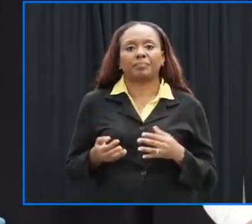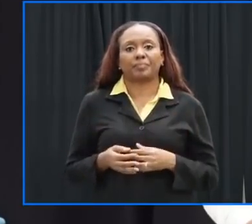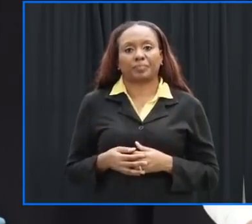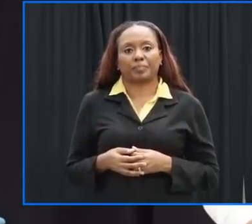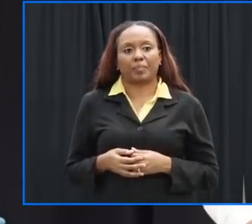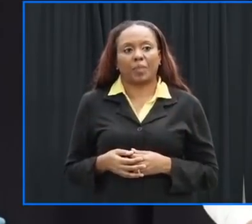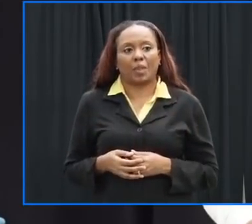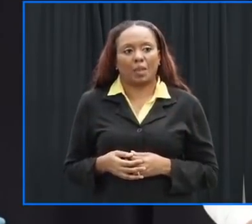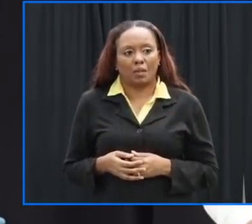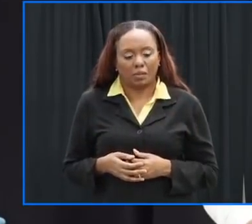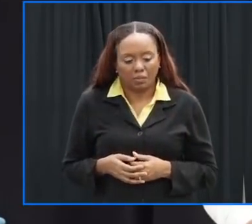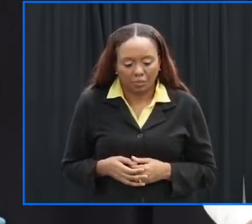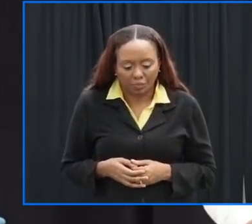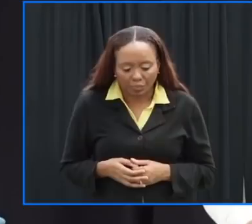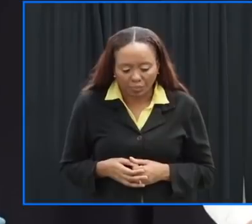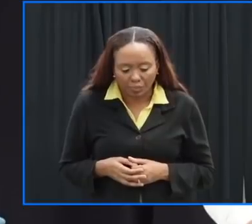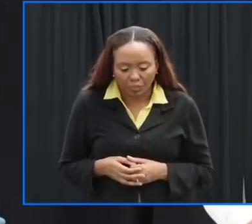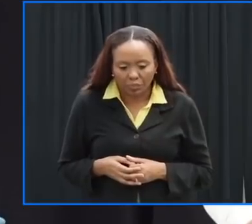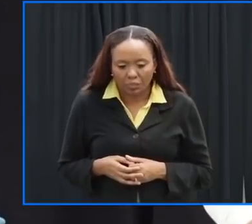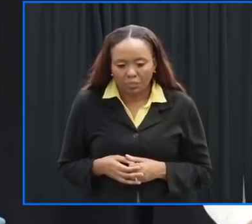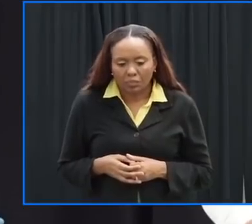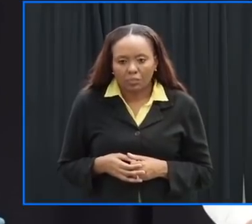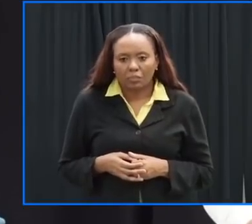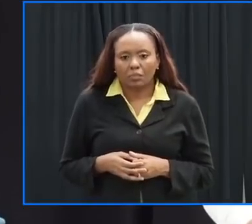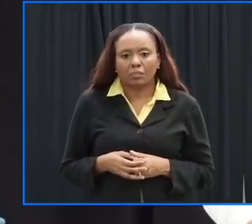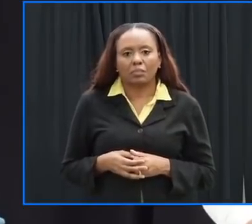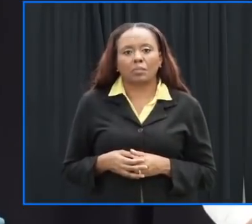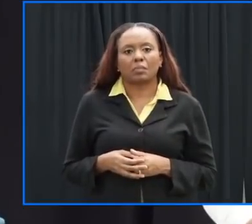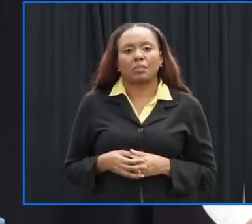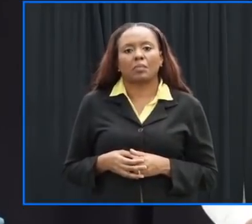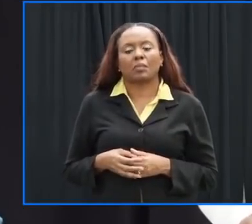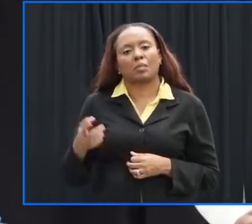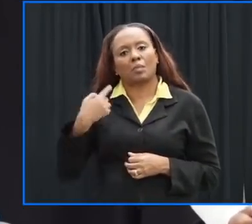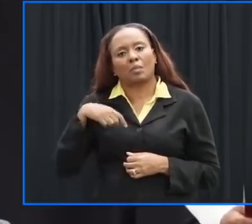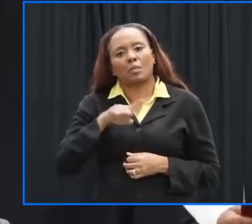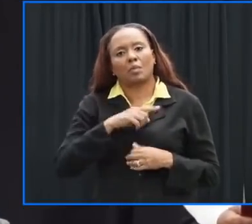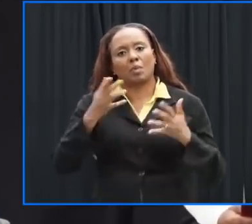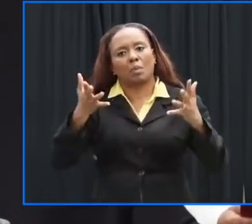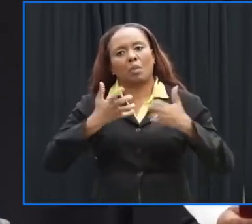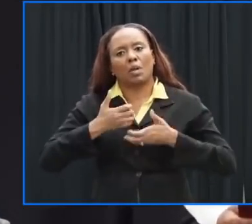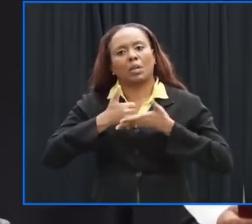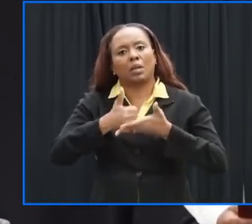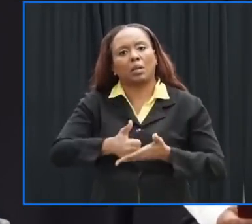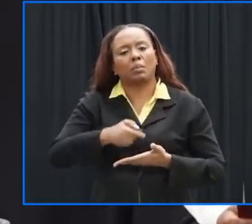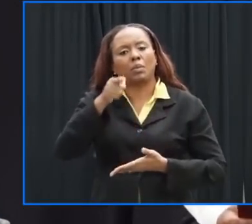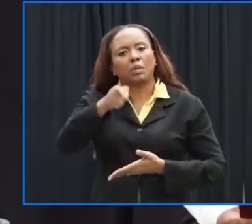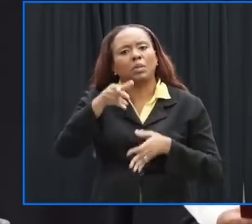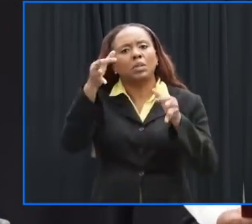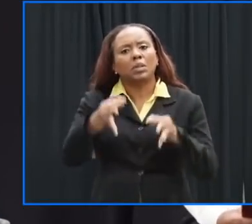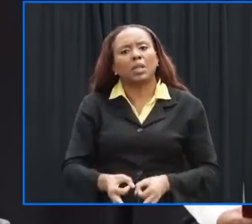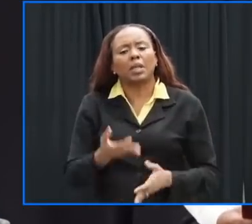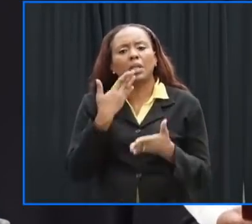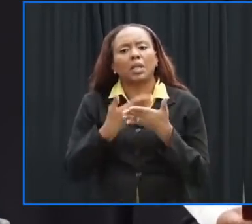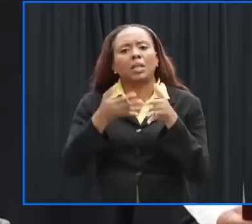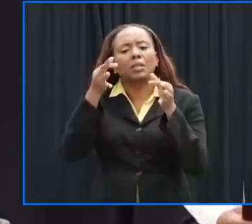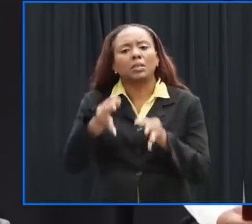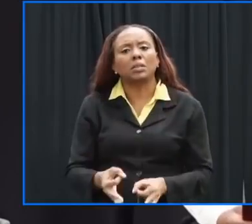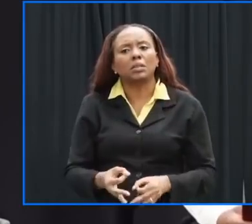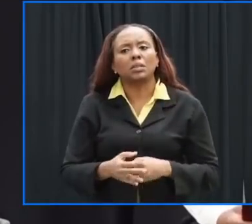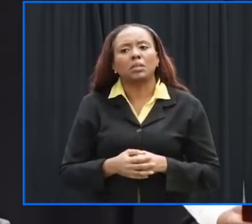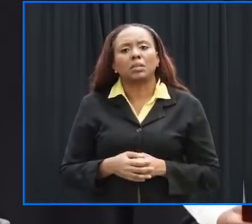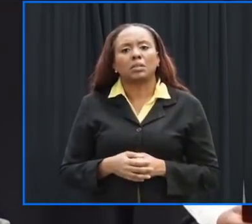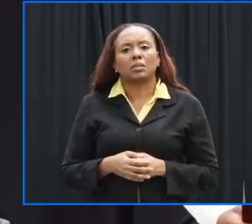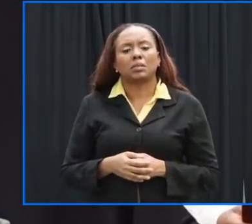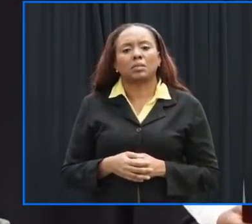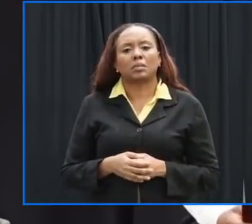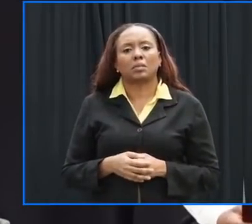the briefings that we've given you publicly are intended to help you make decisions and to also give you the